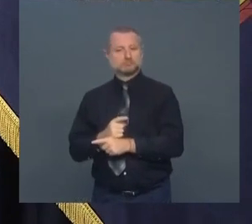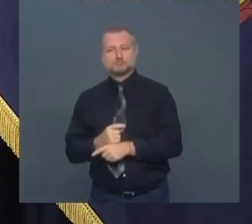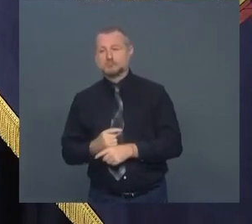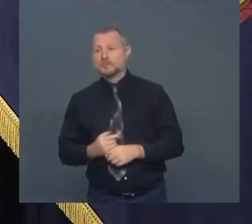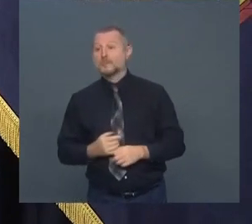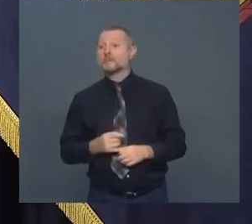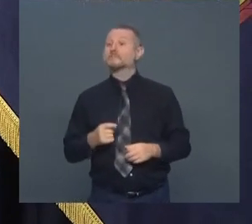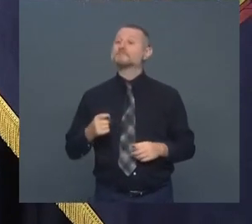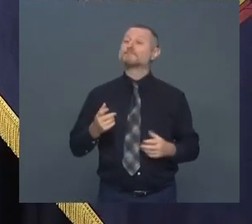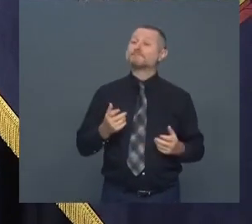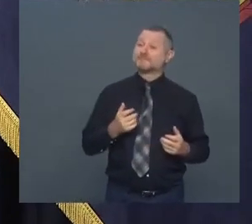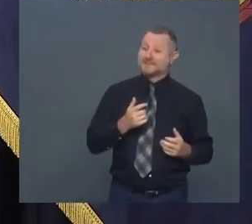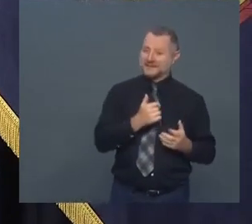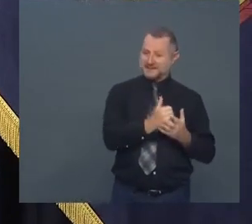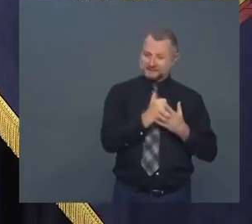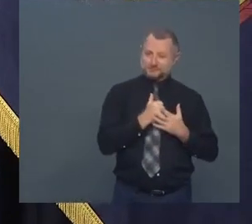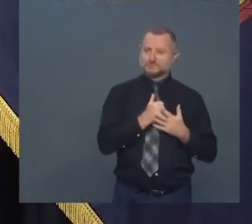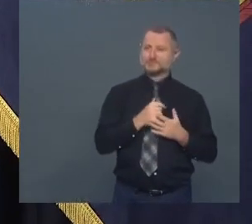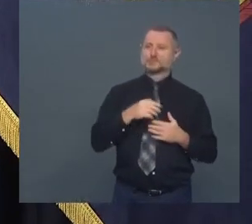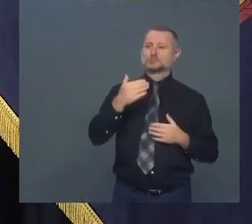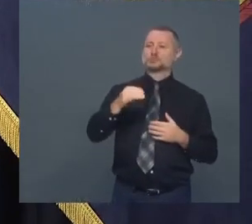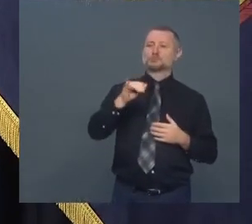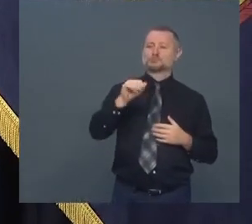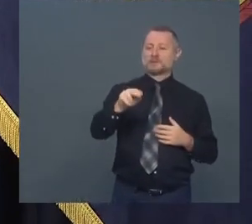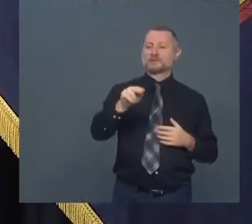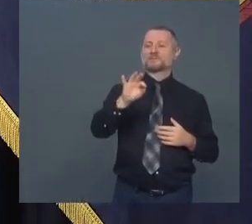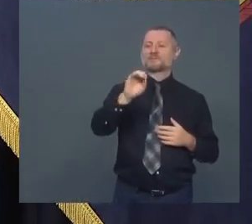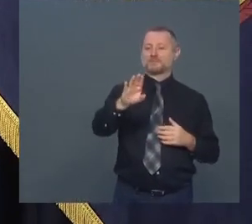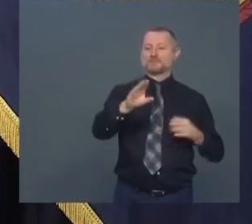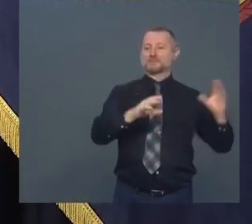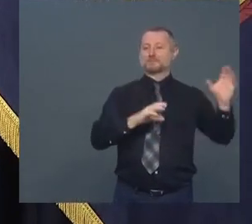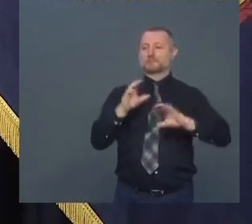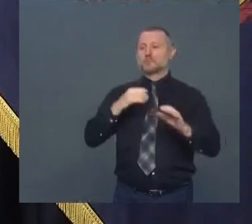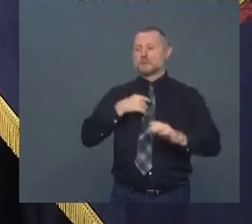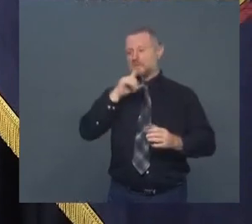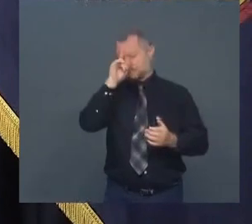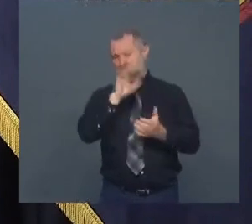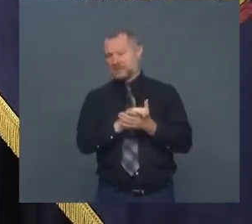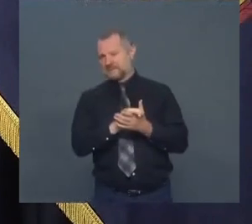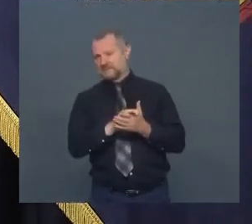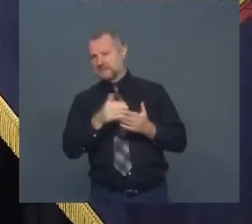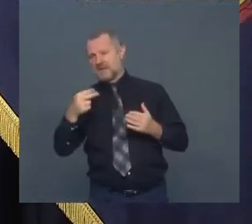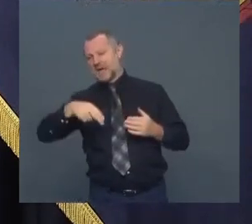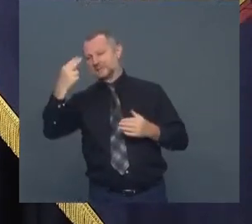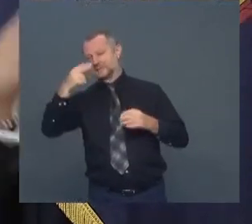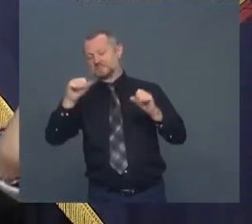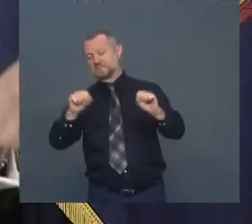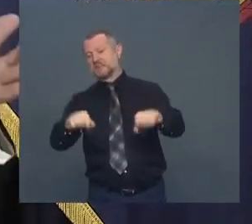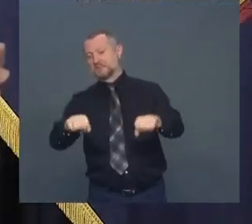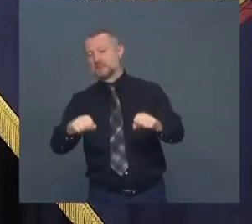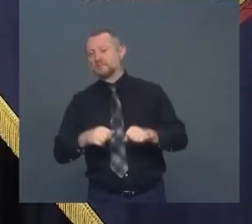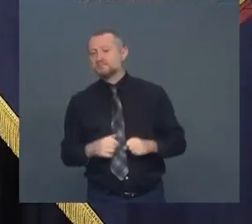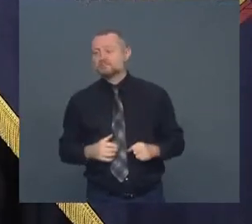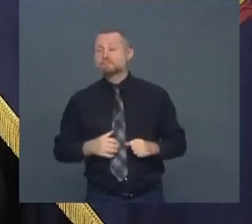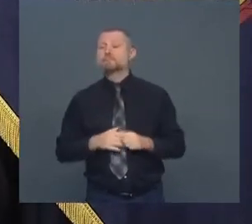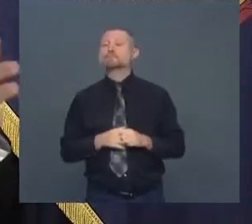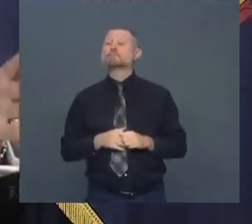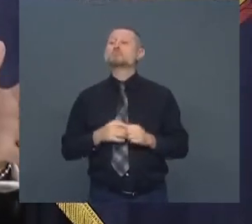help in January and February. I believe those are all most likely. Borrowing in general,